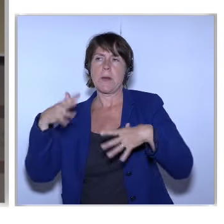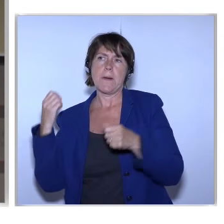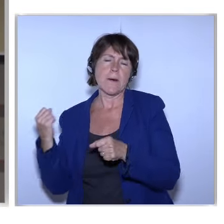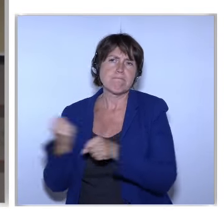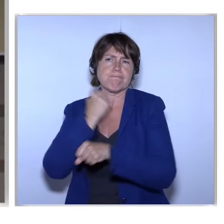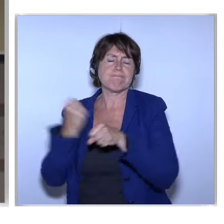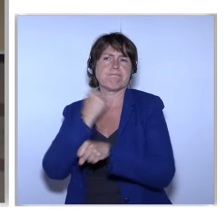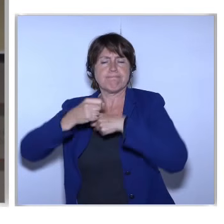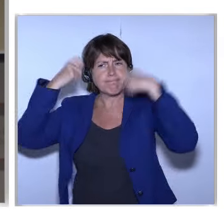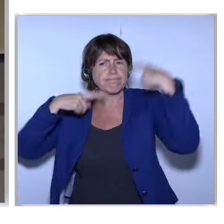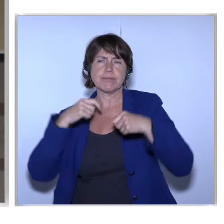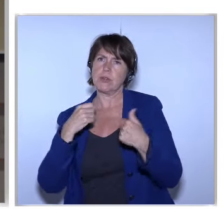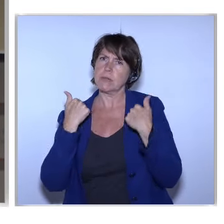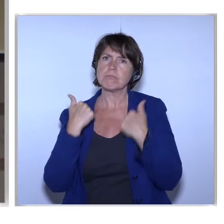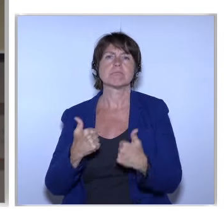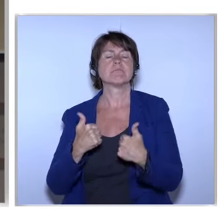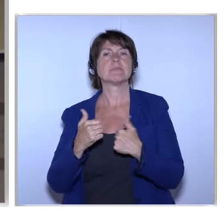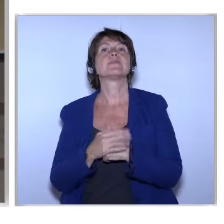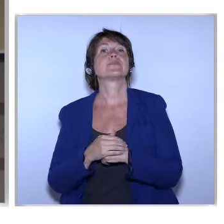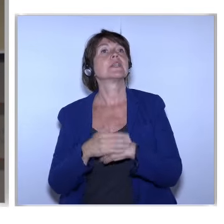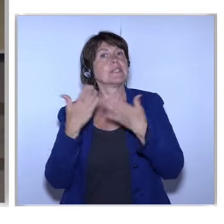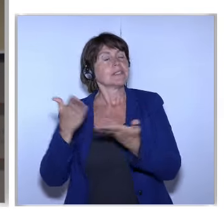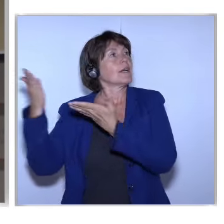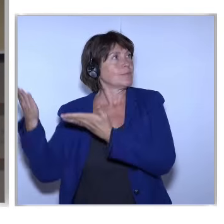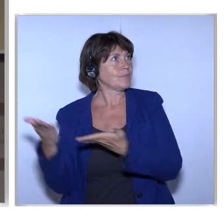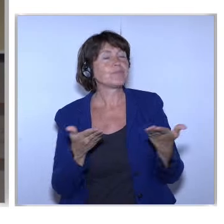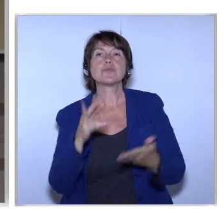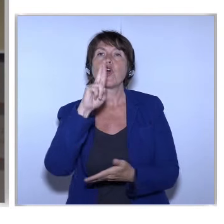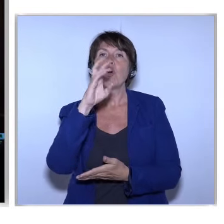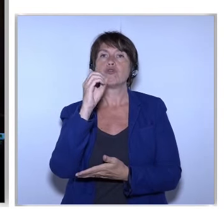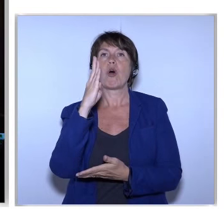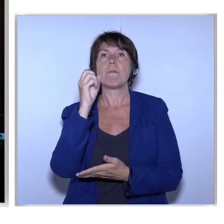of DG Connect to the stage Robert